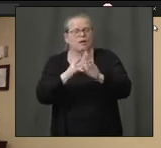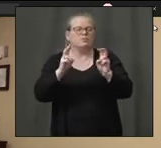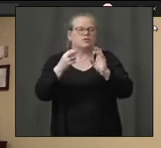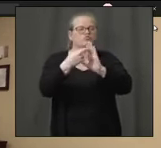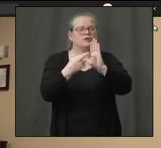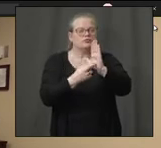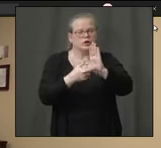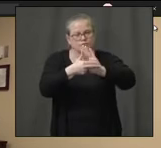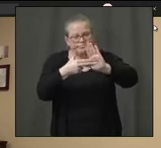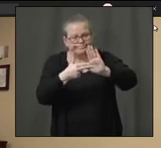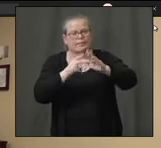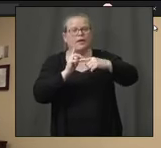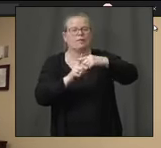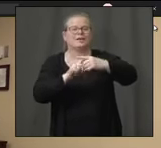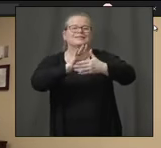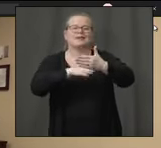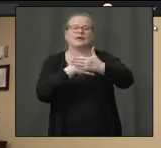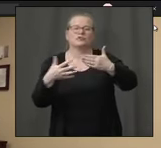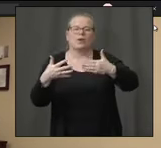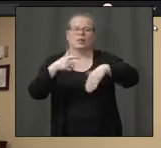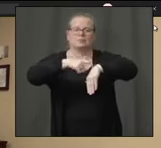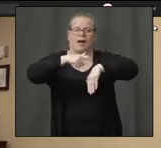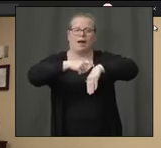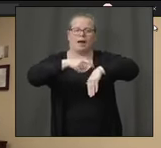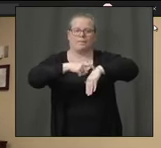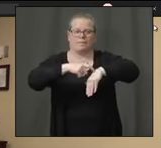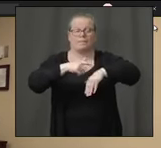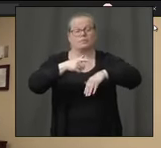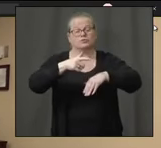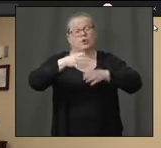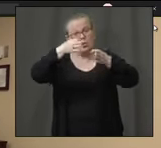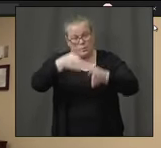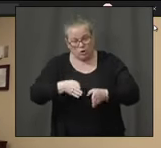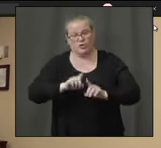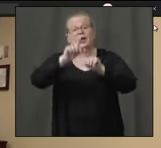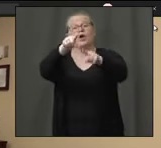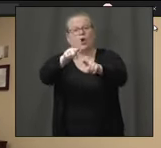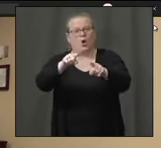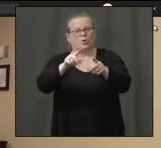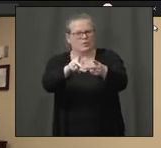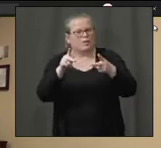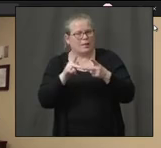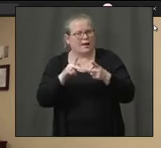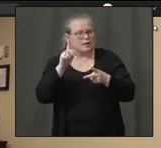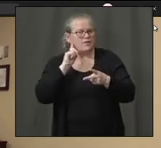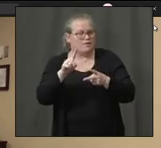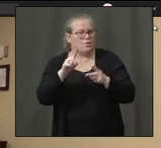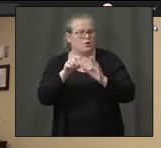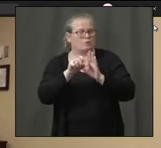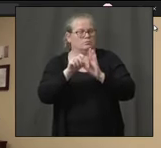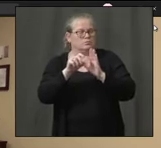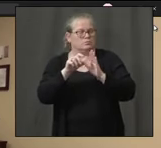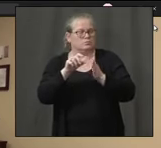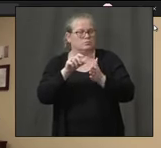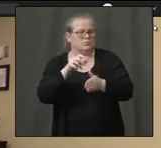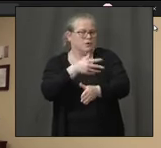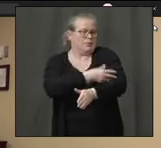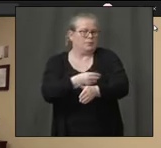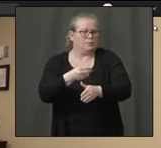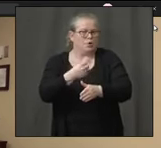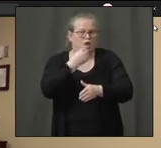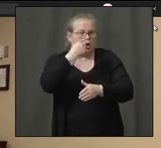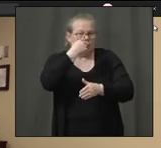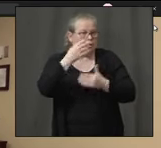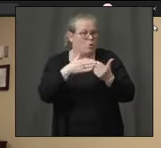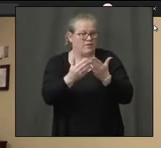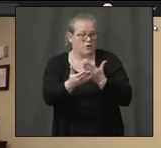present to one of our acquisition centers to get the samples taken. The second is if a patient does not have a clinician, they can call the